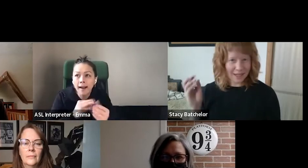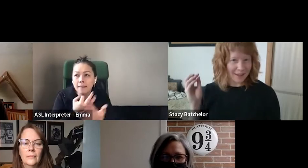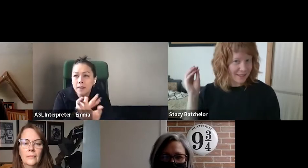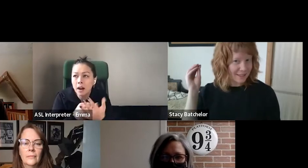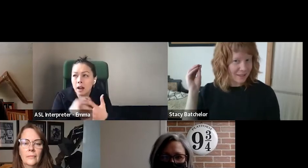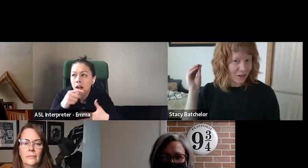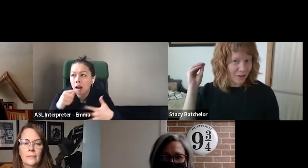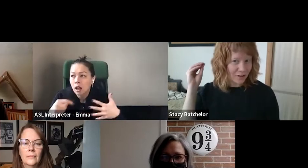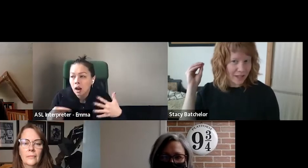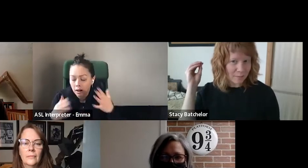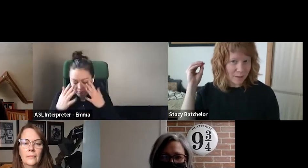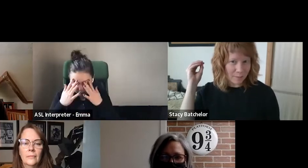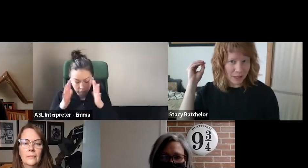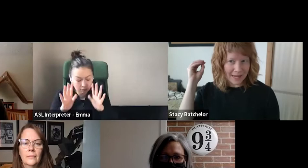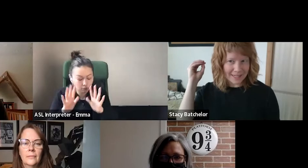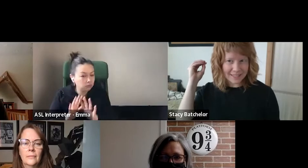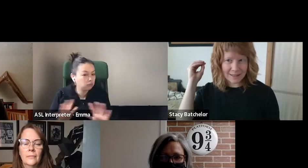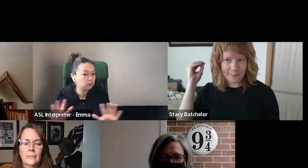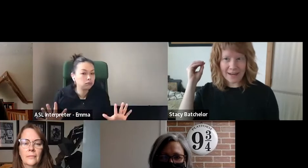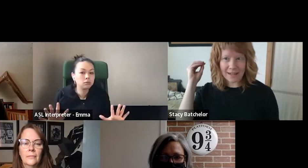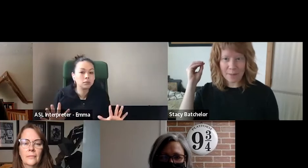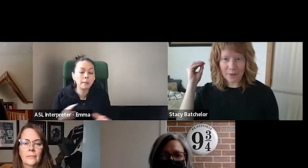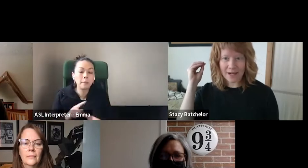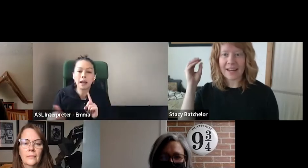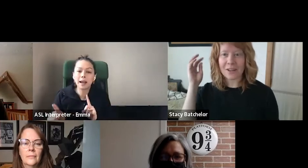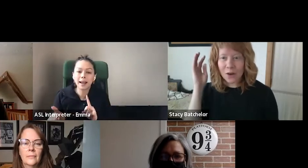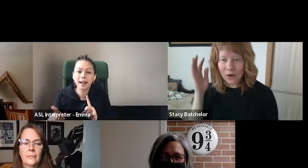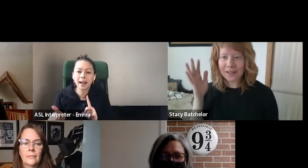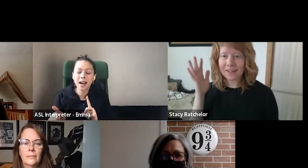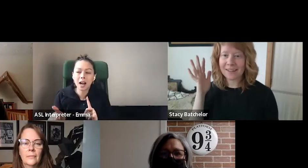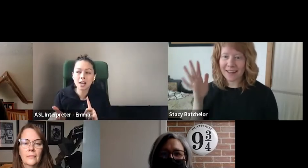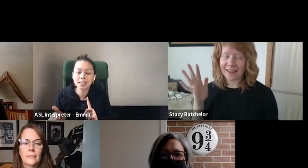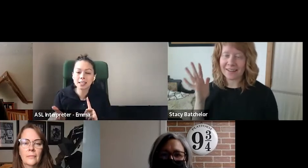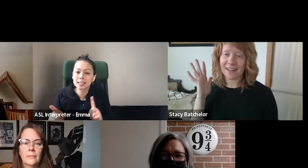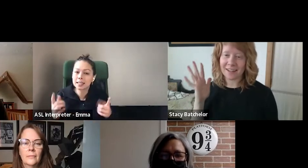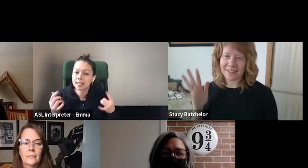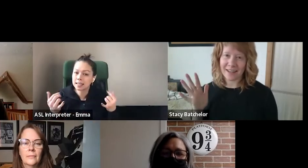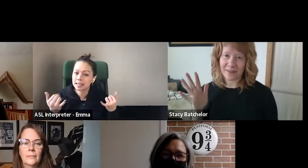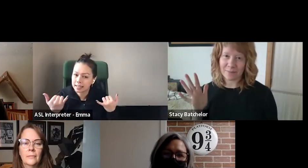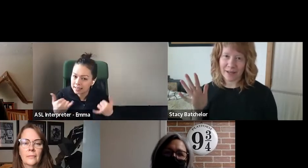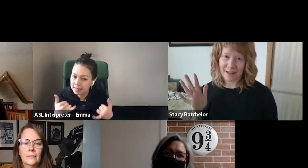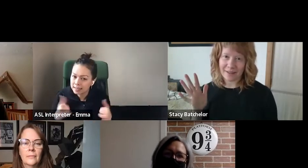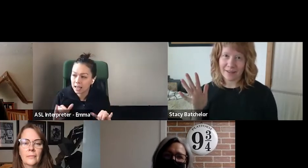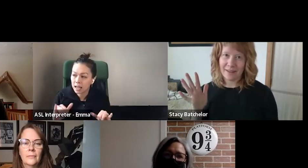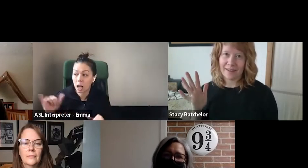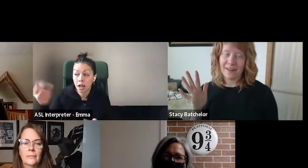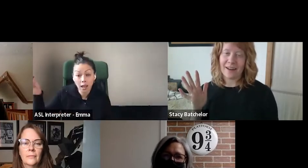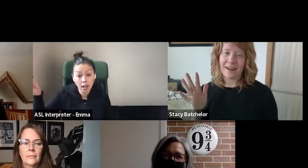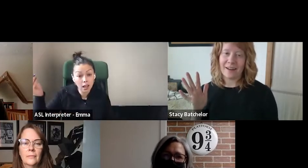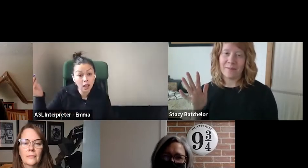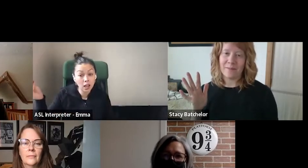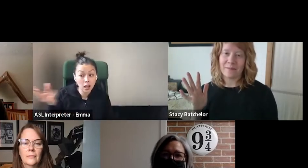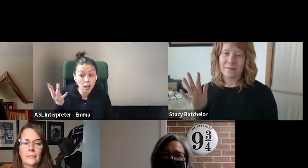get it. It was like this little kernel had been planted in the back of my brain, and I couldn't get the idea out of my head.